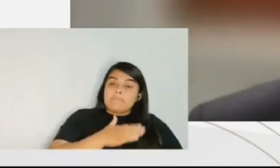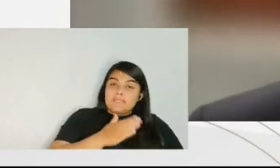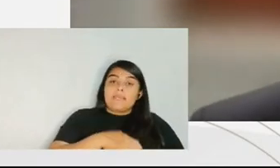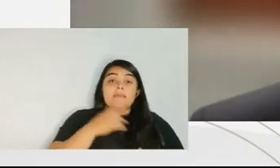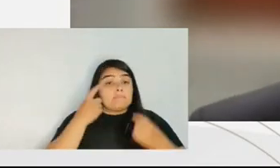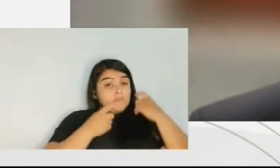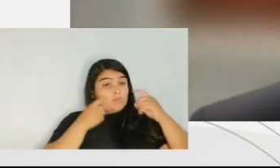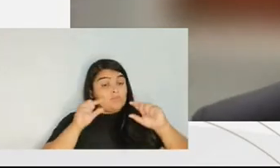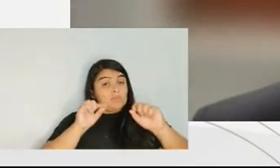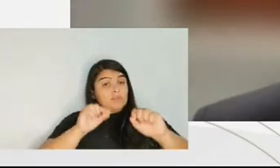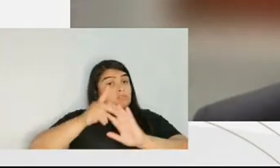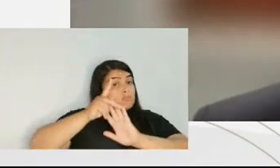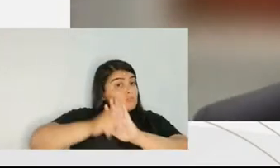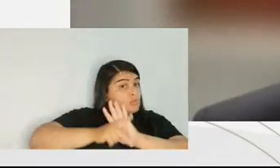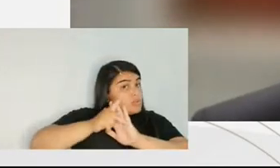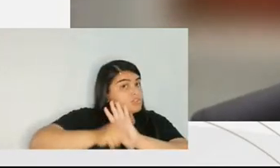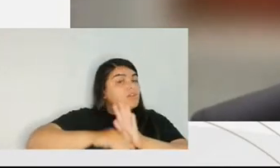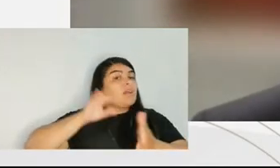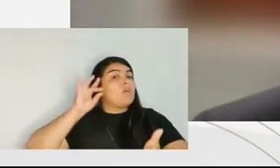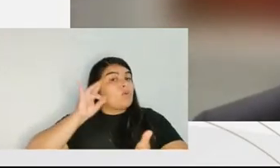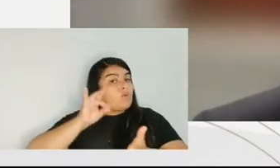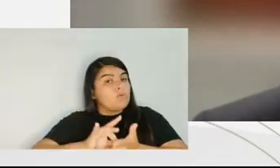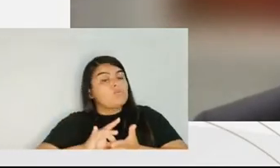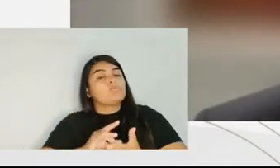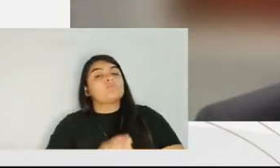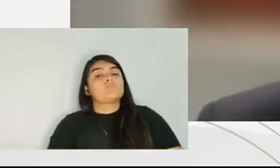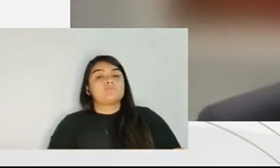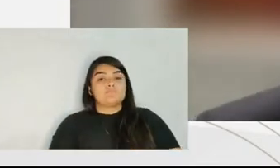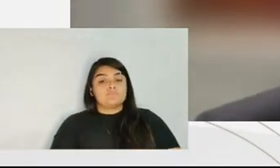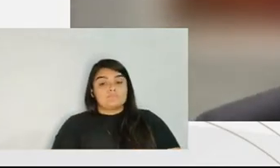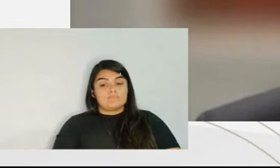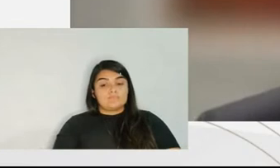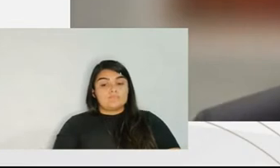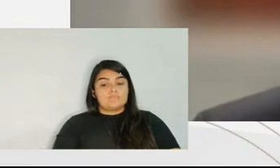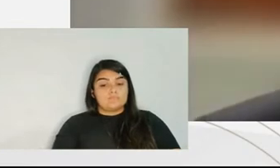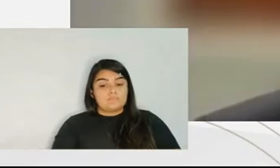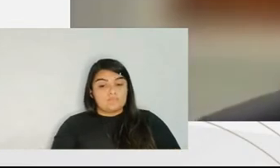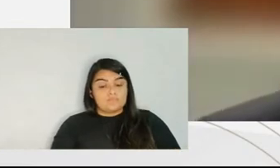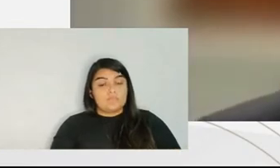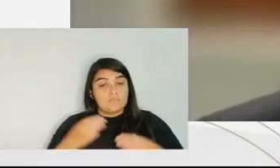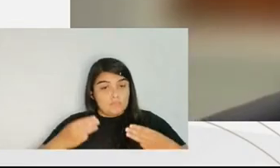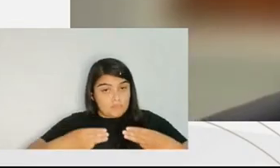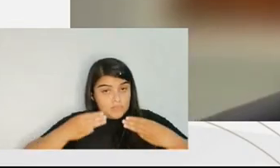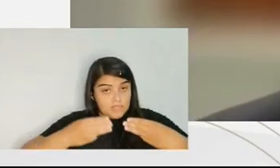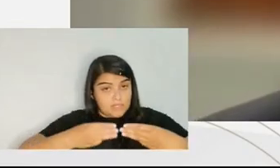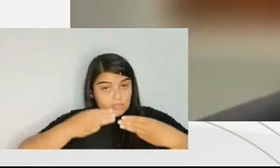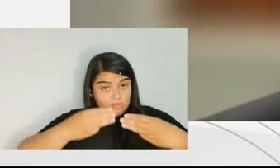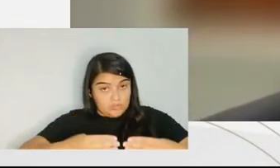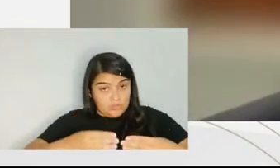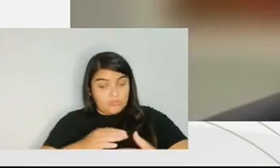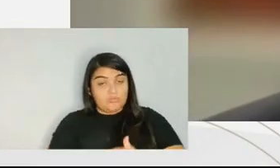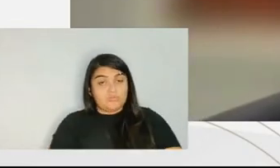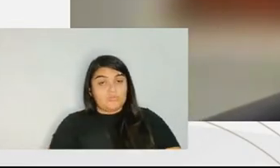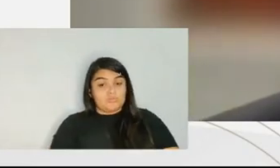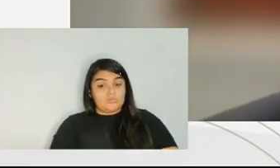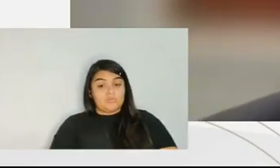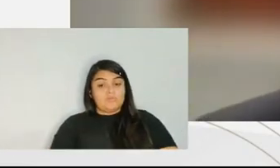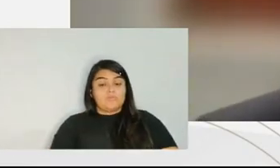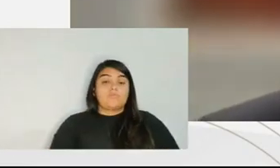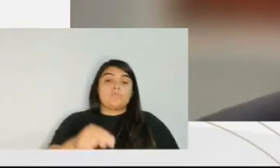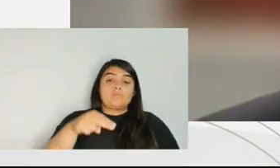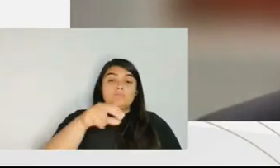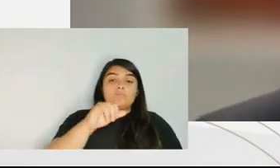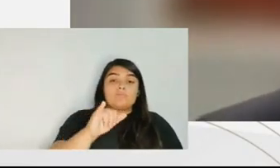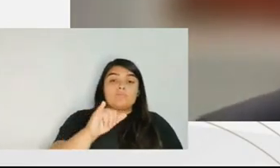else in the original project. And we had involved